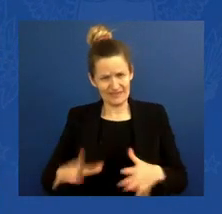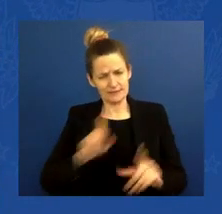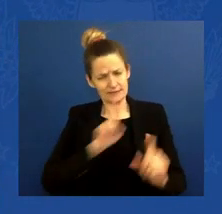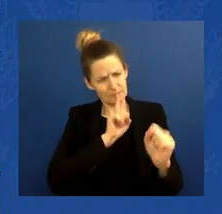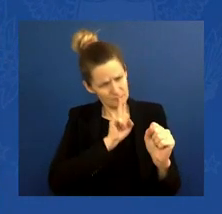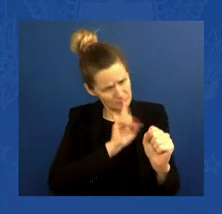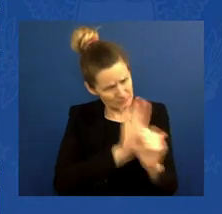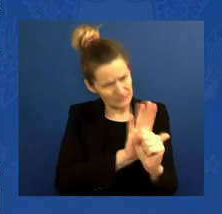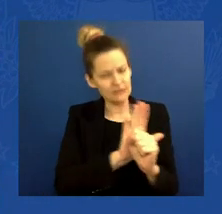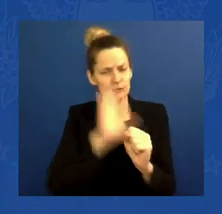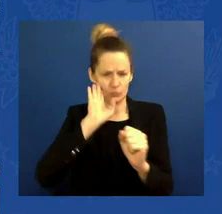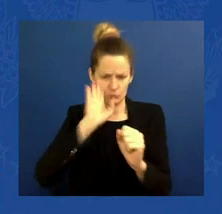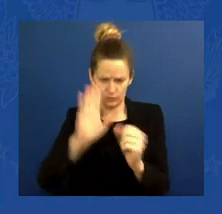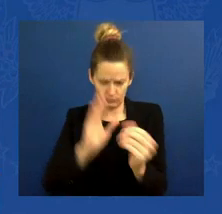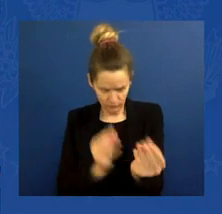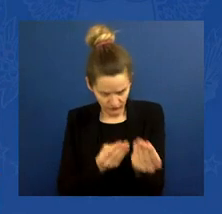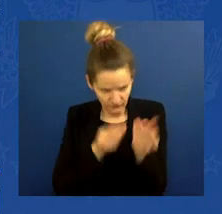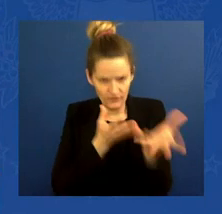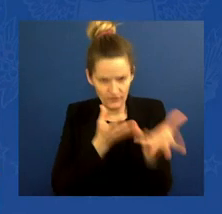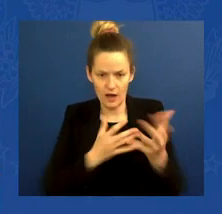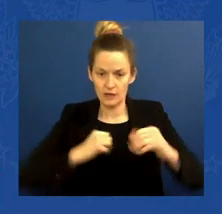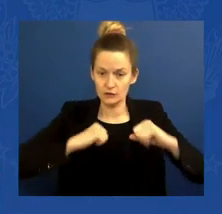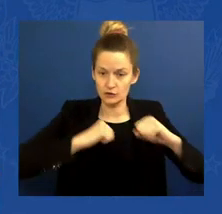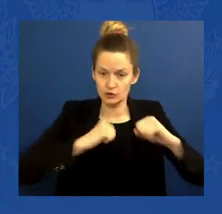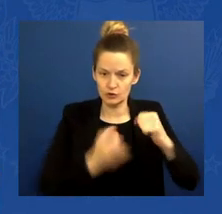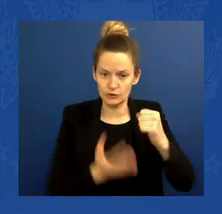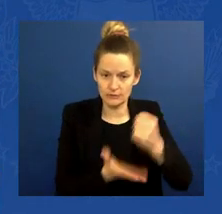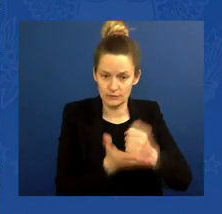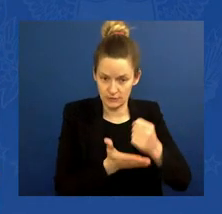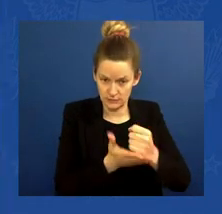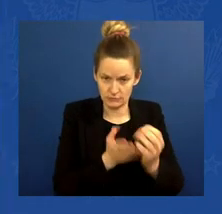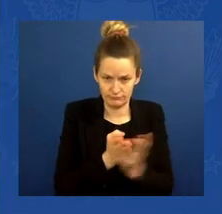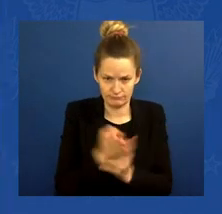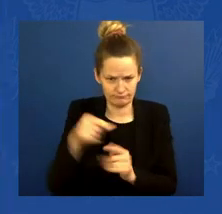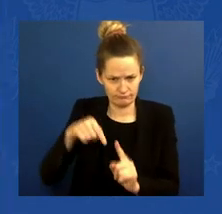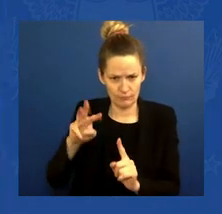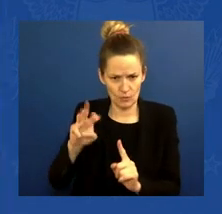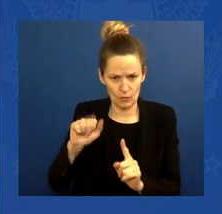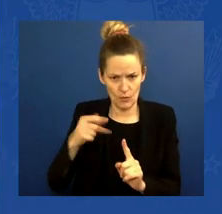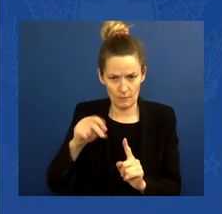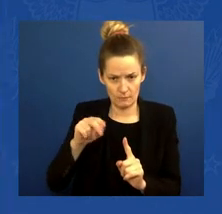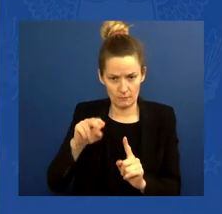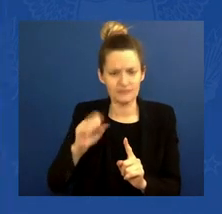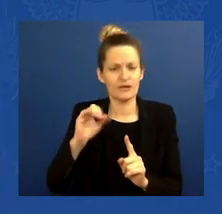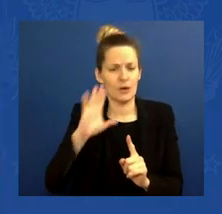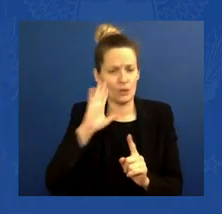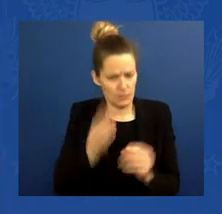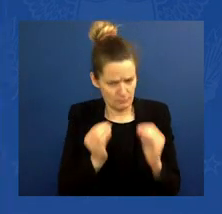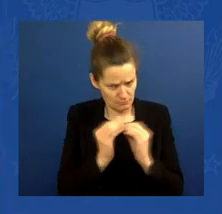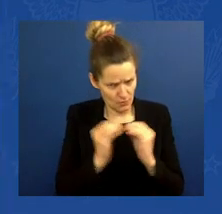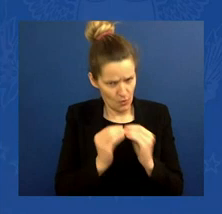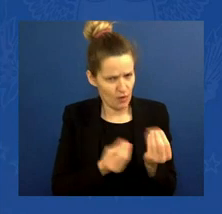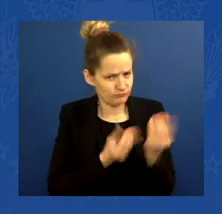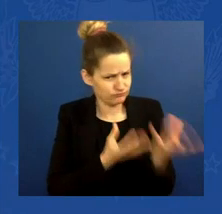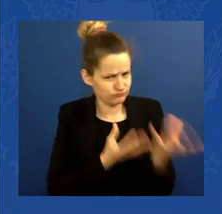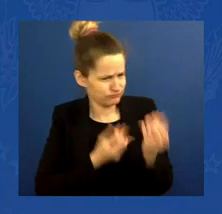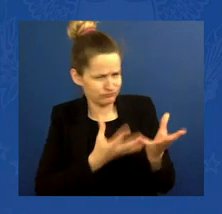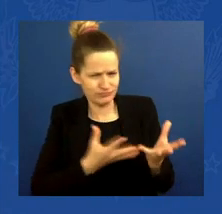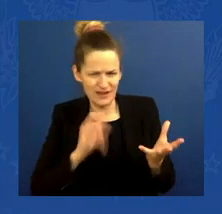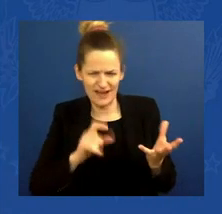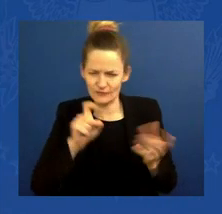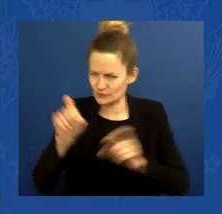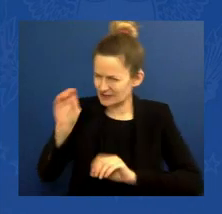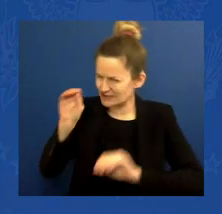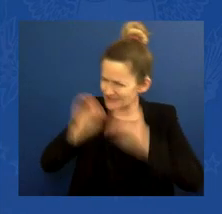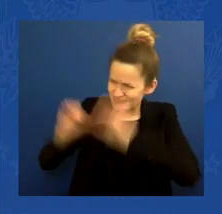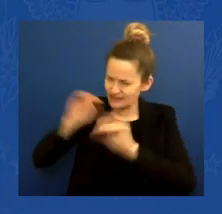source additional stocks of equipment that are all — that we're ready to transfer. Now — now, I want to be honest with you. This could